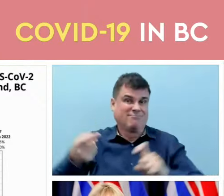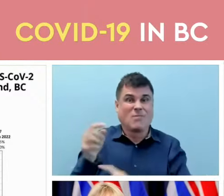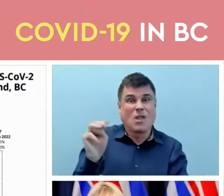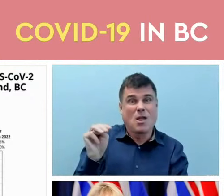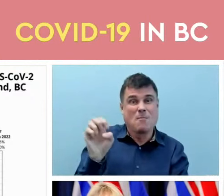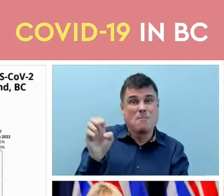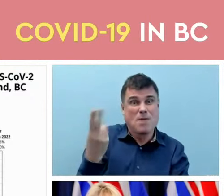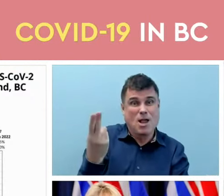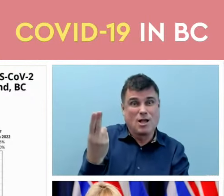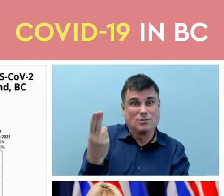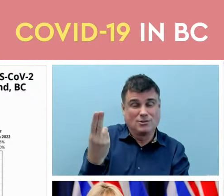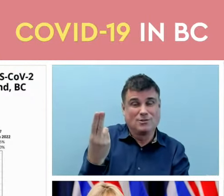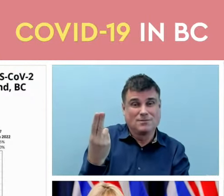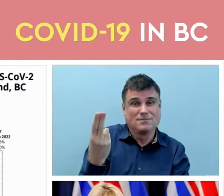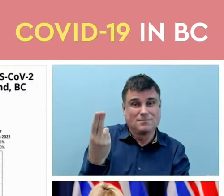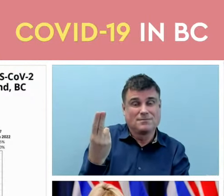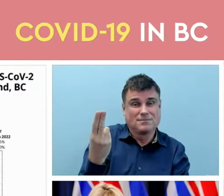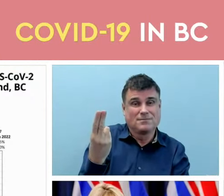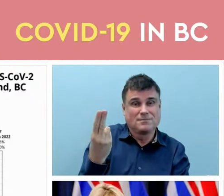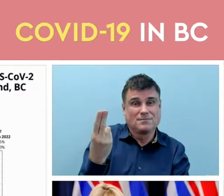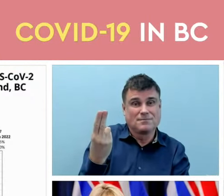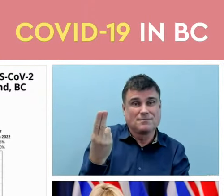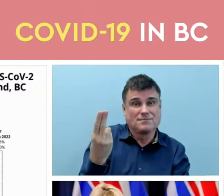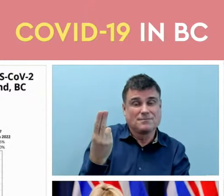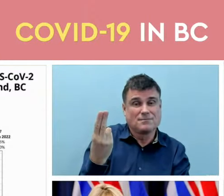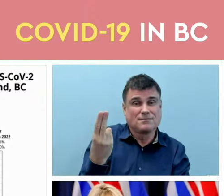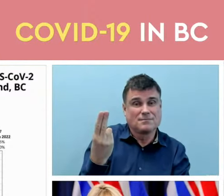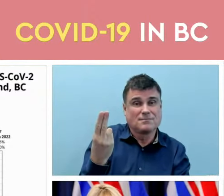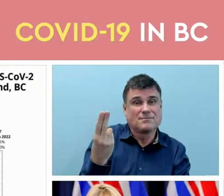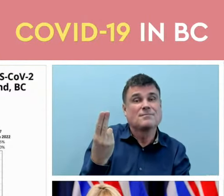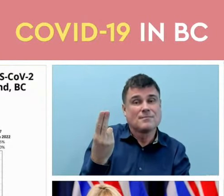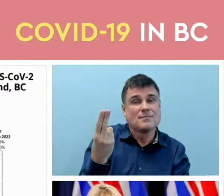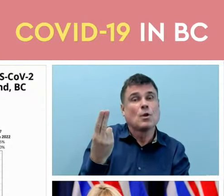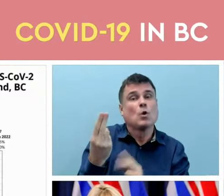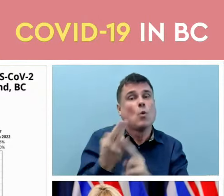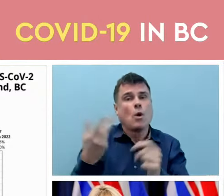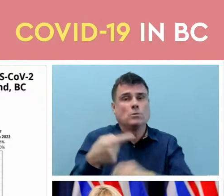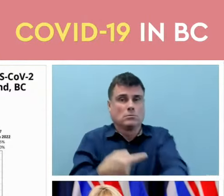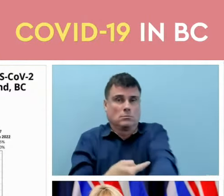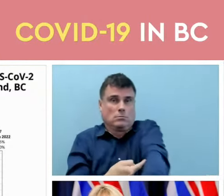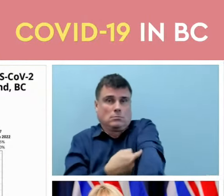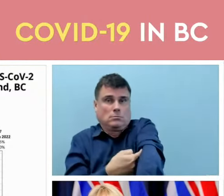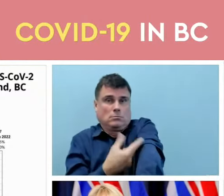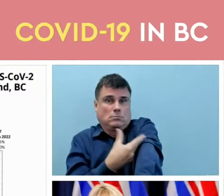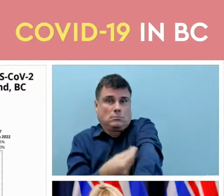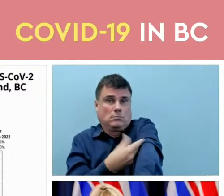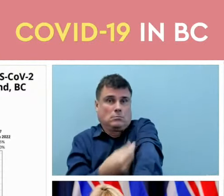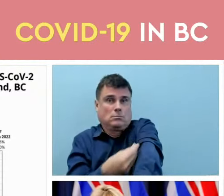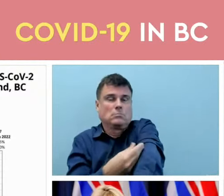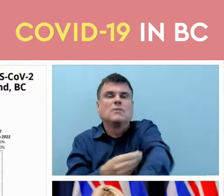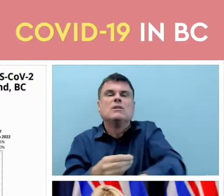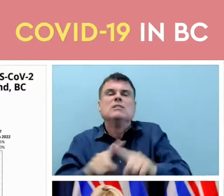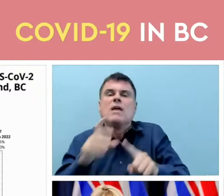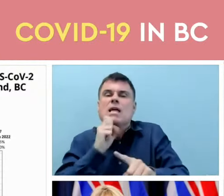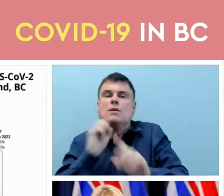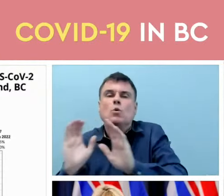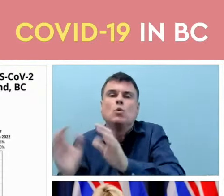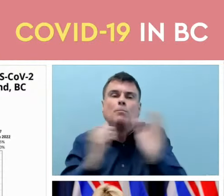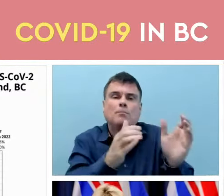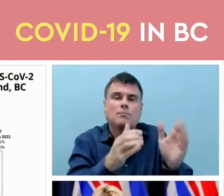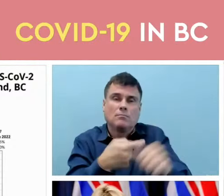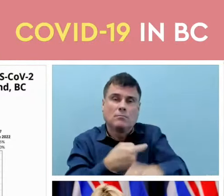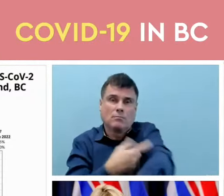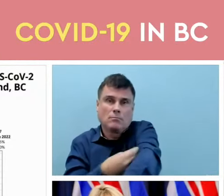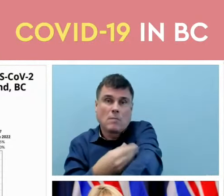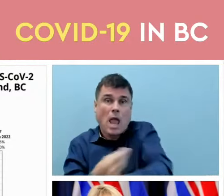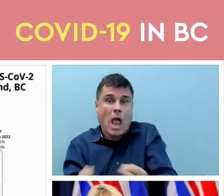understand using samples of blood from people at different age groups in our community how many people have antibodies to